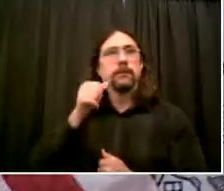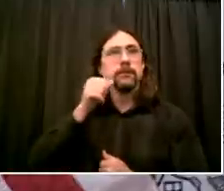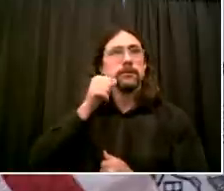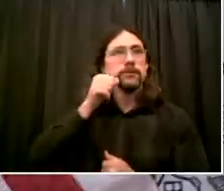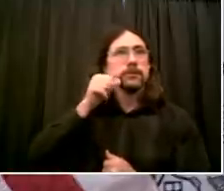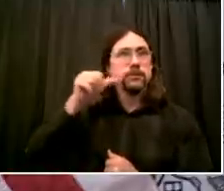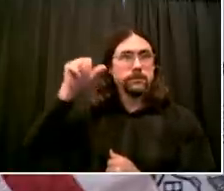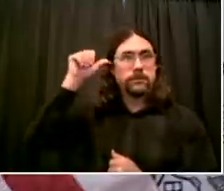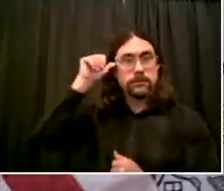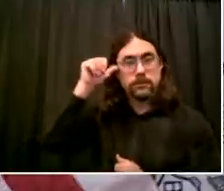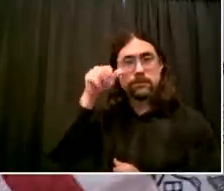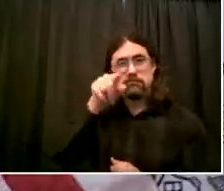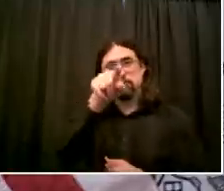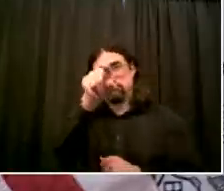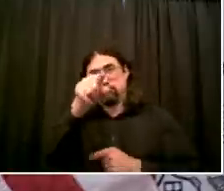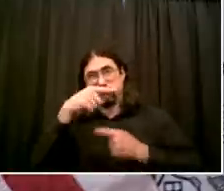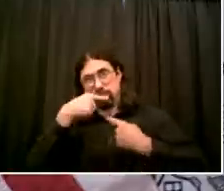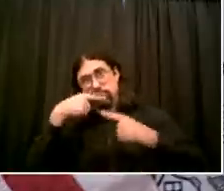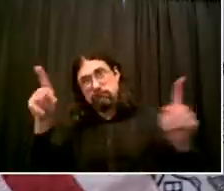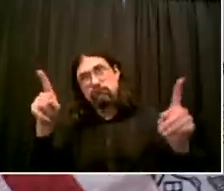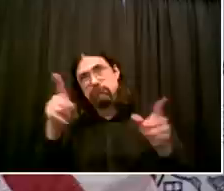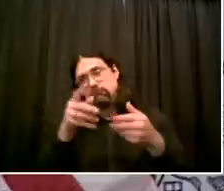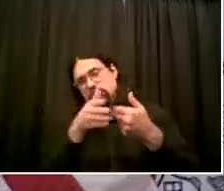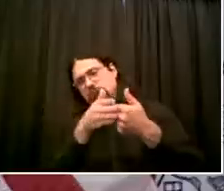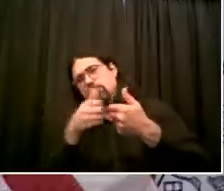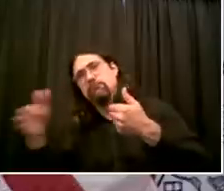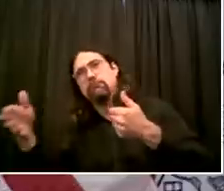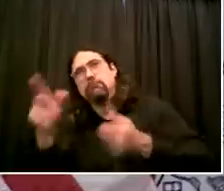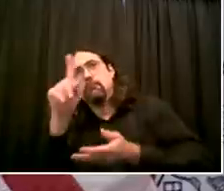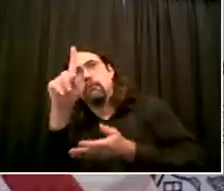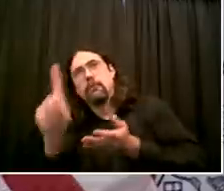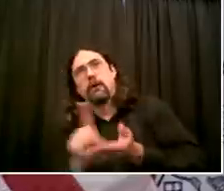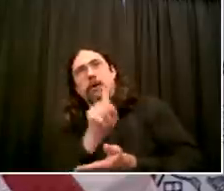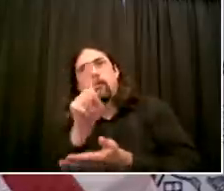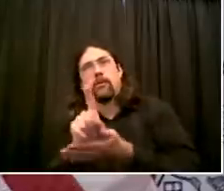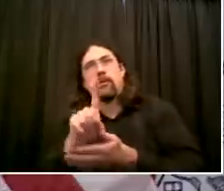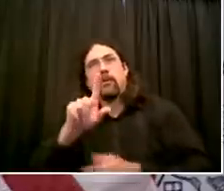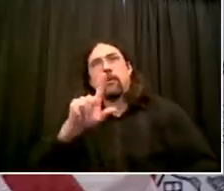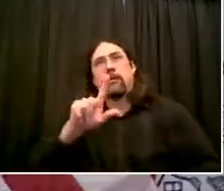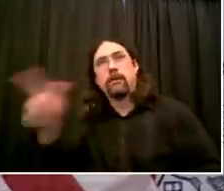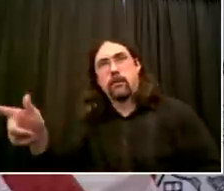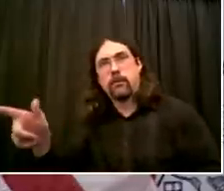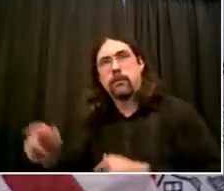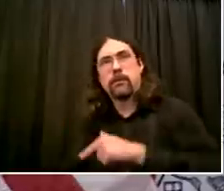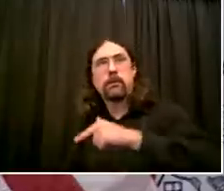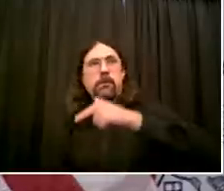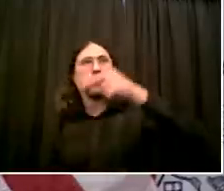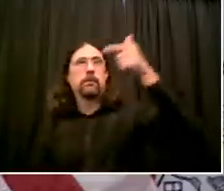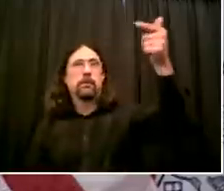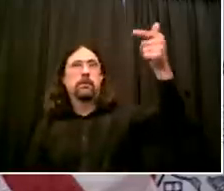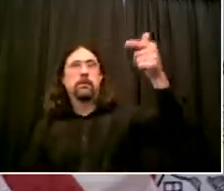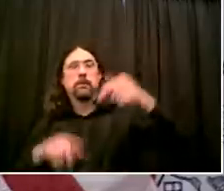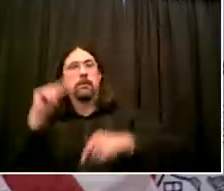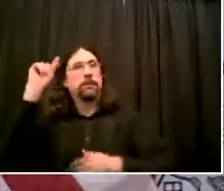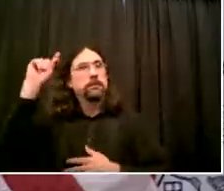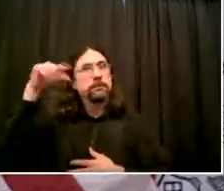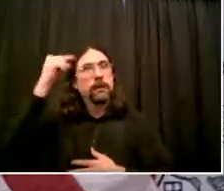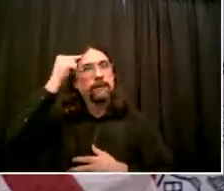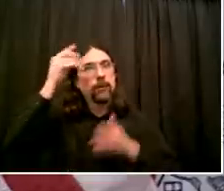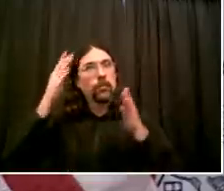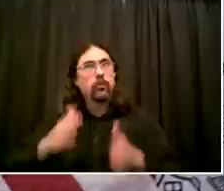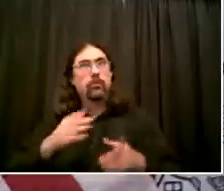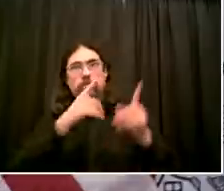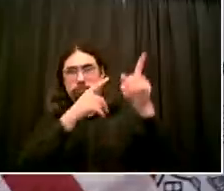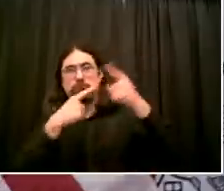phase two reopening, the governor indicated the city's on track for a Monday phase two. Did you have a conversation with the governor